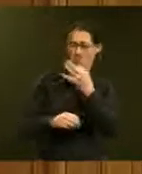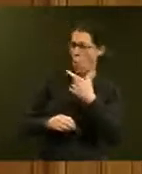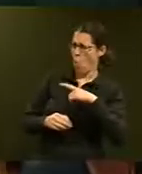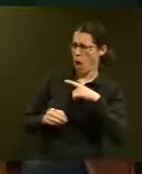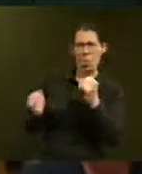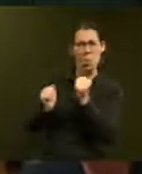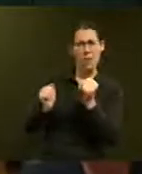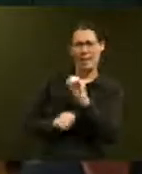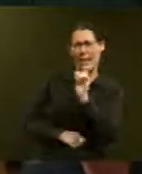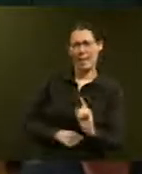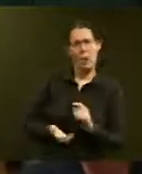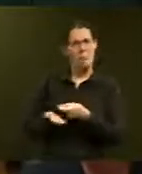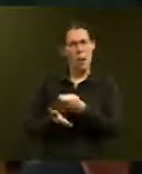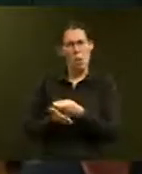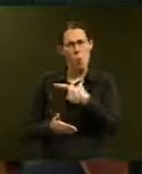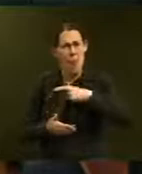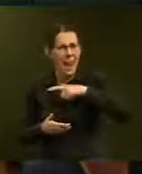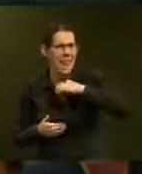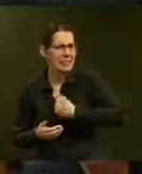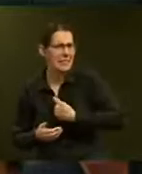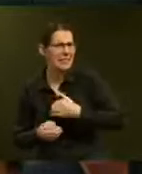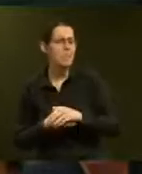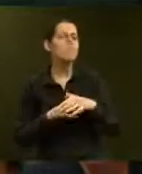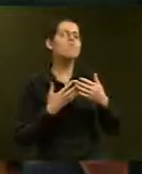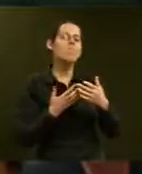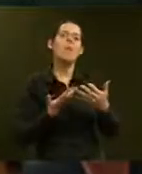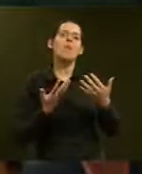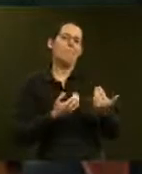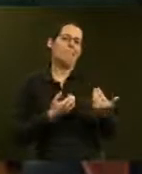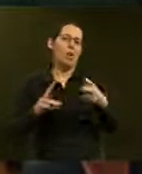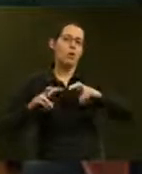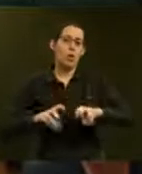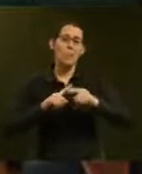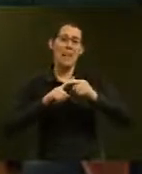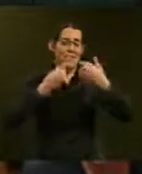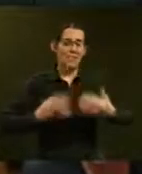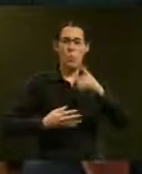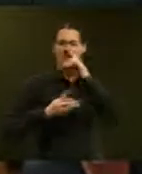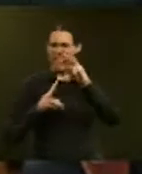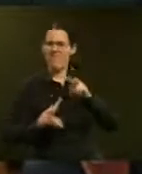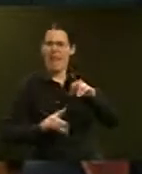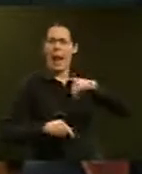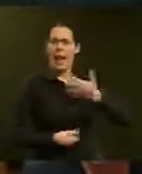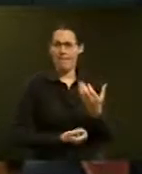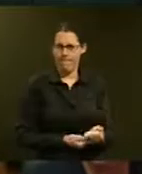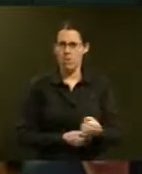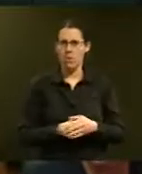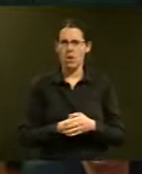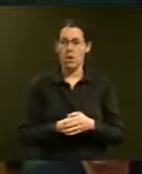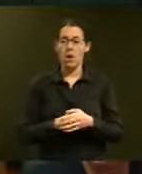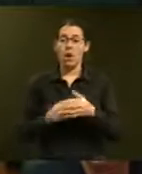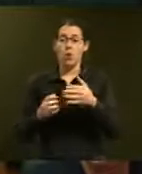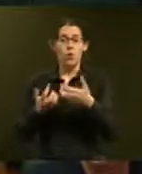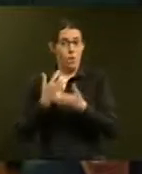Well, Mr Speaker, we can see why the payment is needed in recent research and statistics. According to research by the University of Otago,